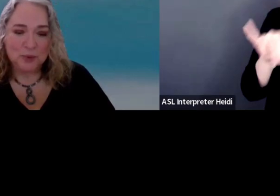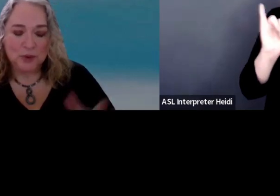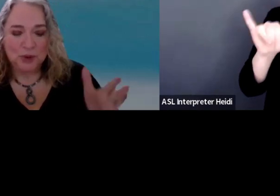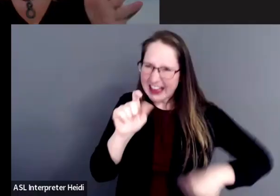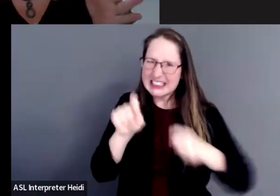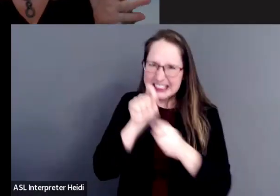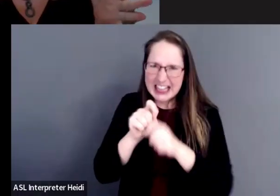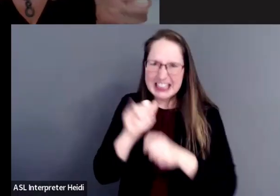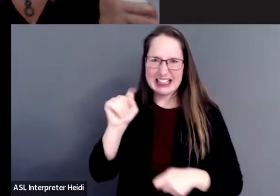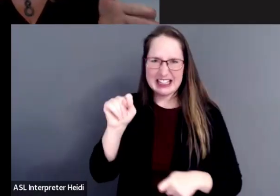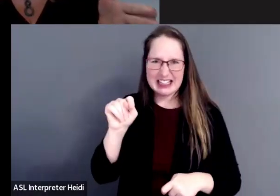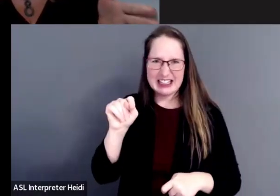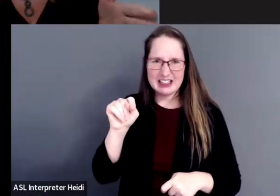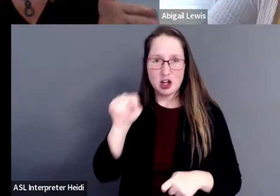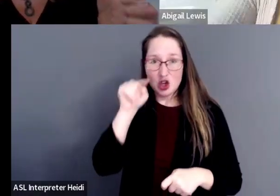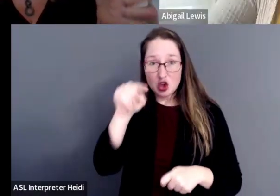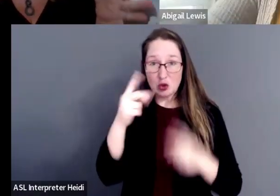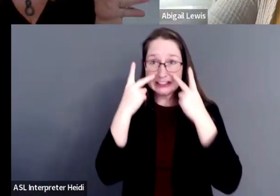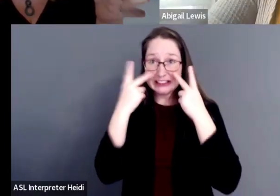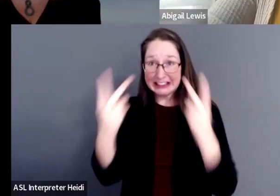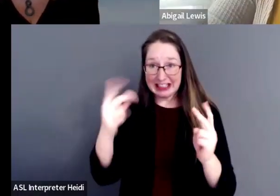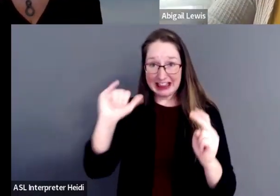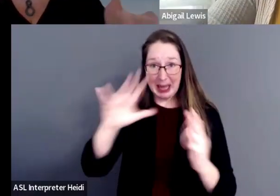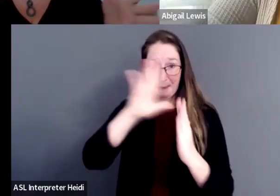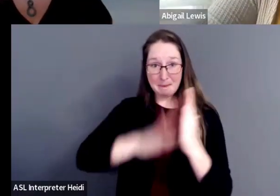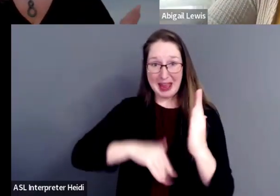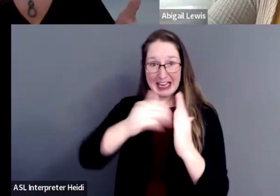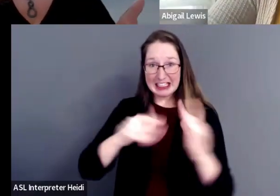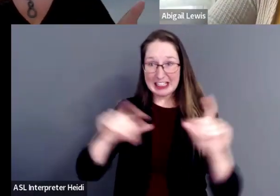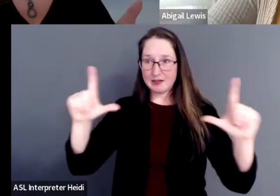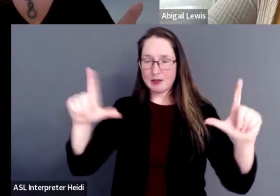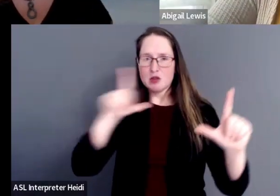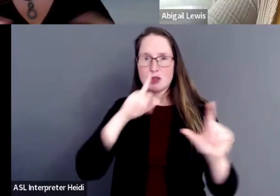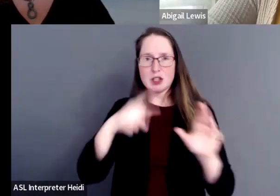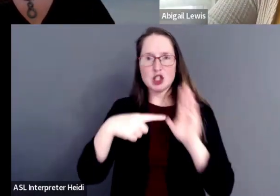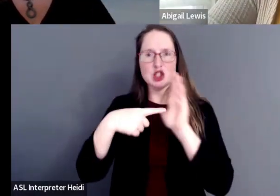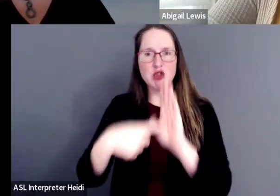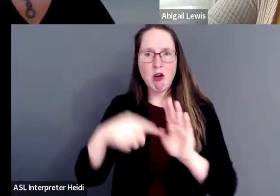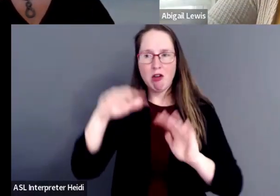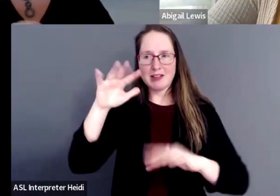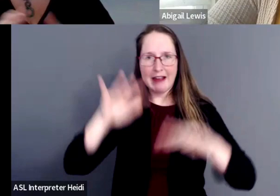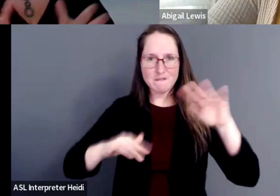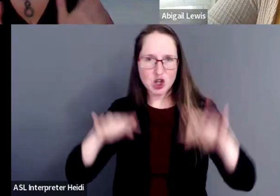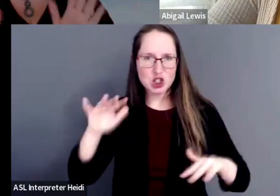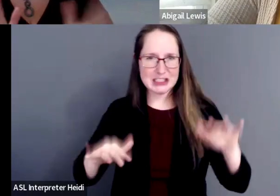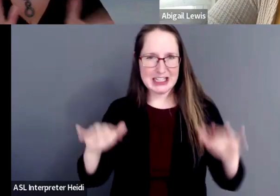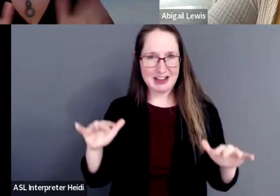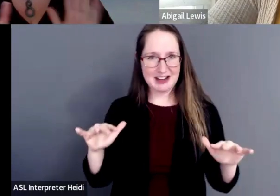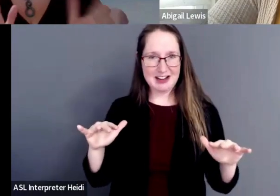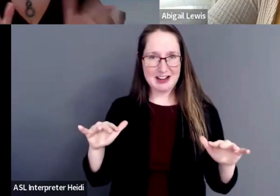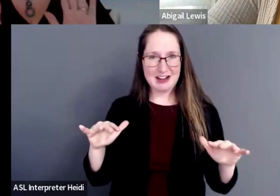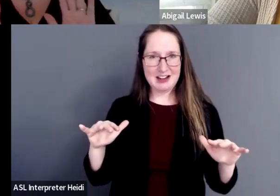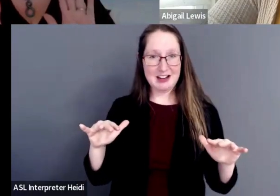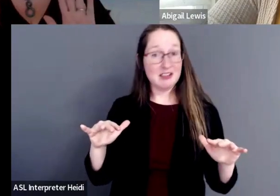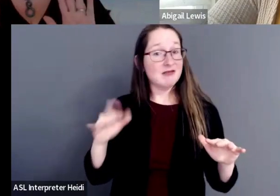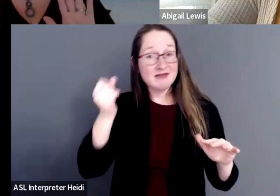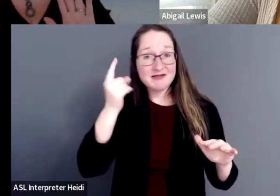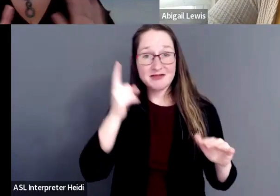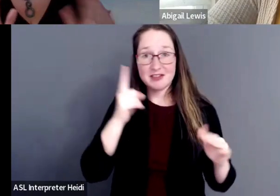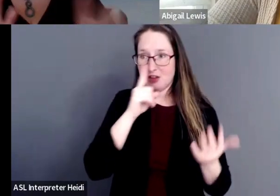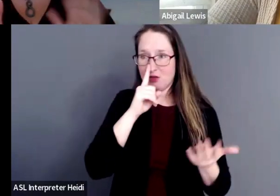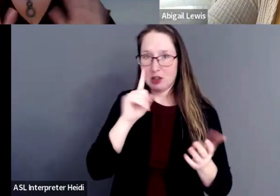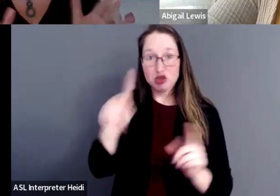Because when you look at the painting, it speaks to diversity. So it's not necessarily just